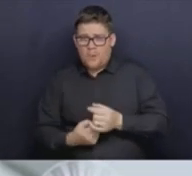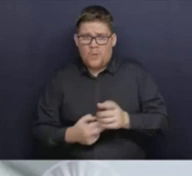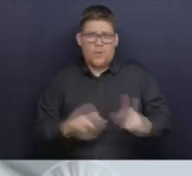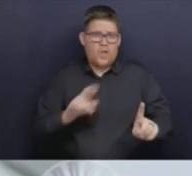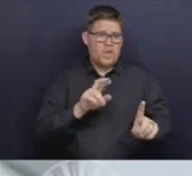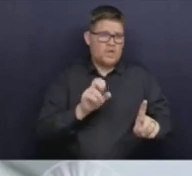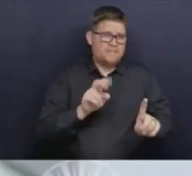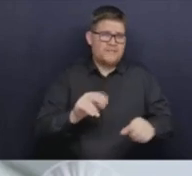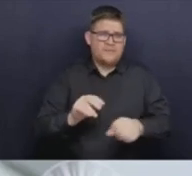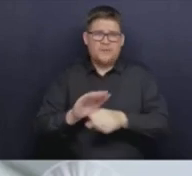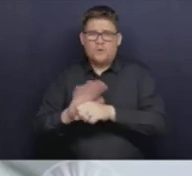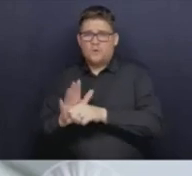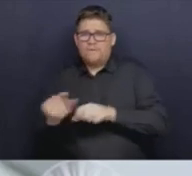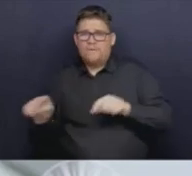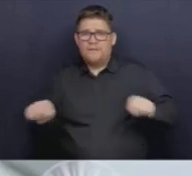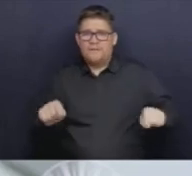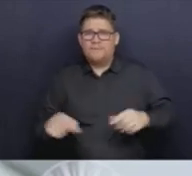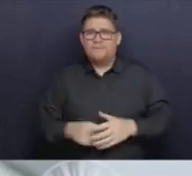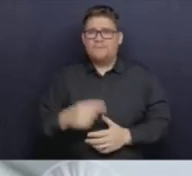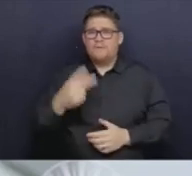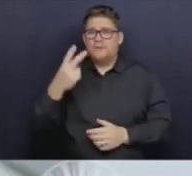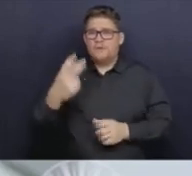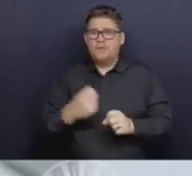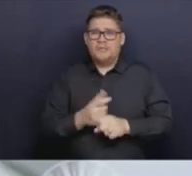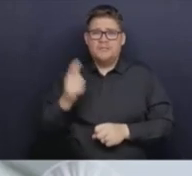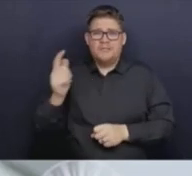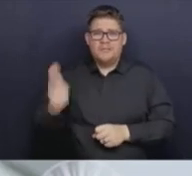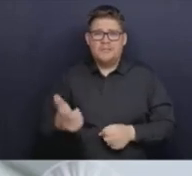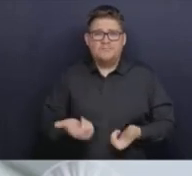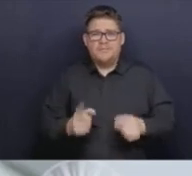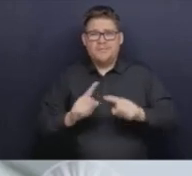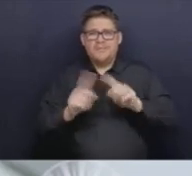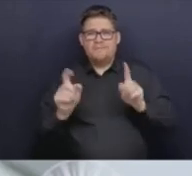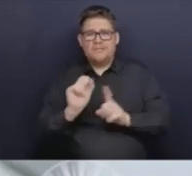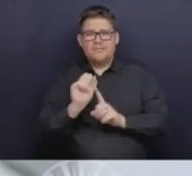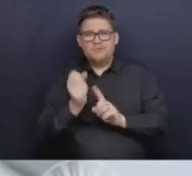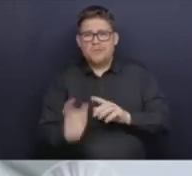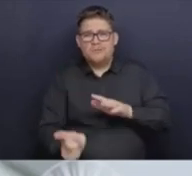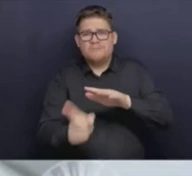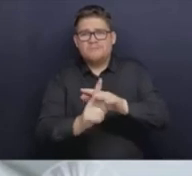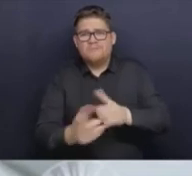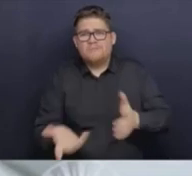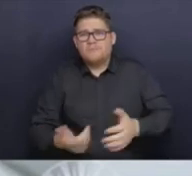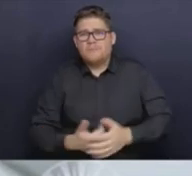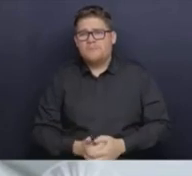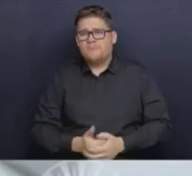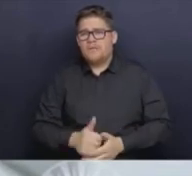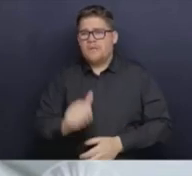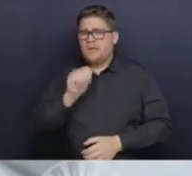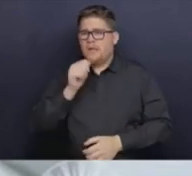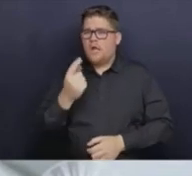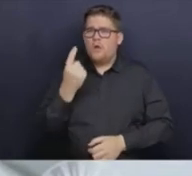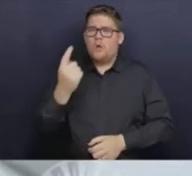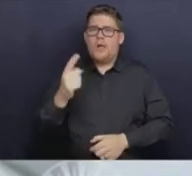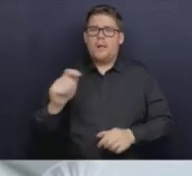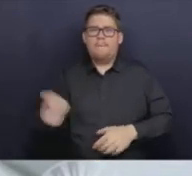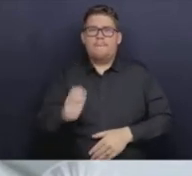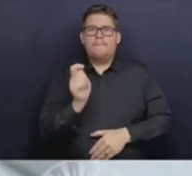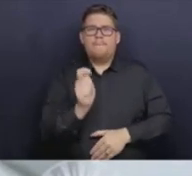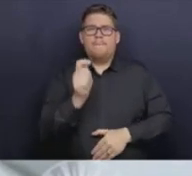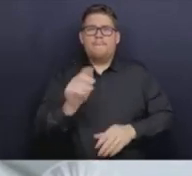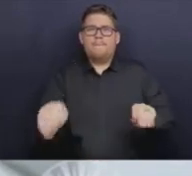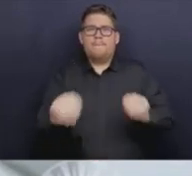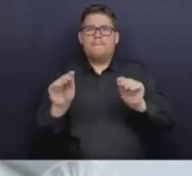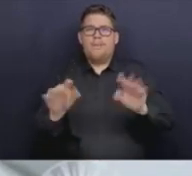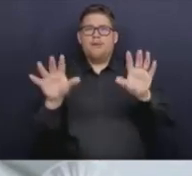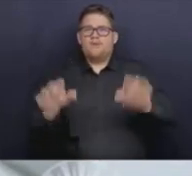it would be nice. It would be really nice if there was just one simple measure that was going to make that difference. But it's not. It's all that collective